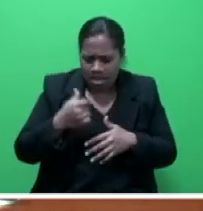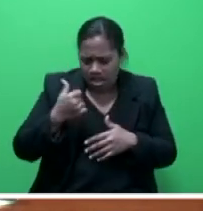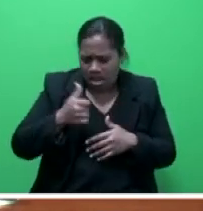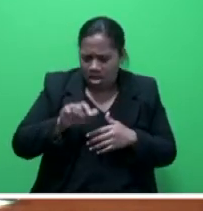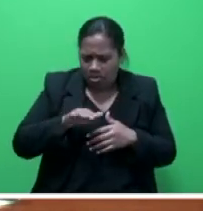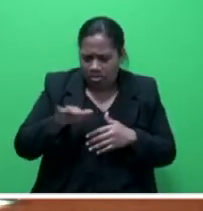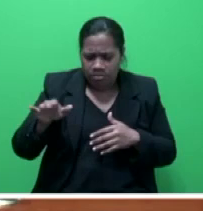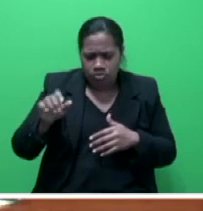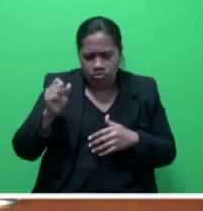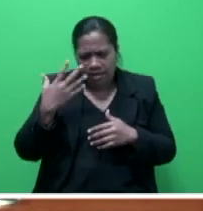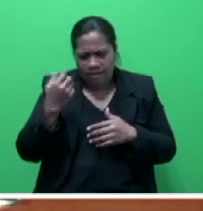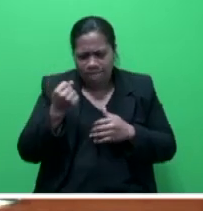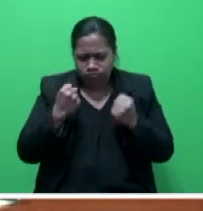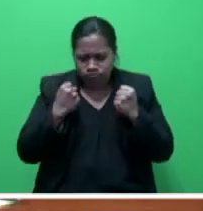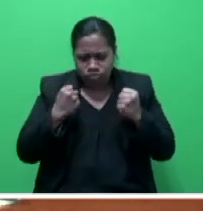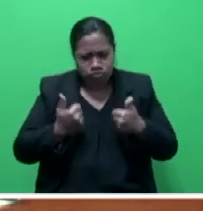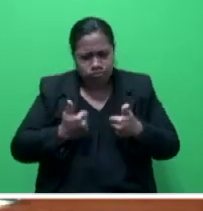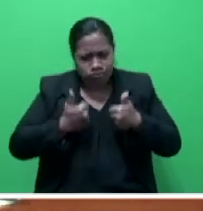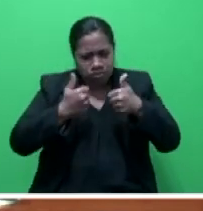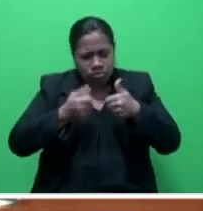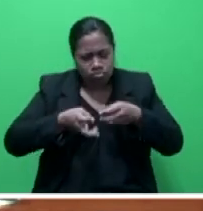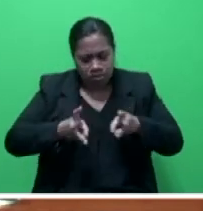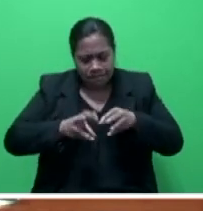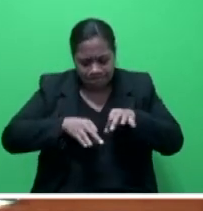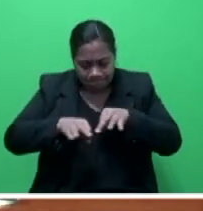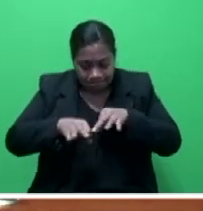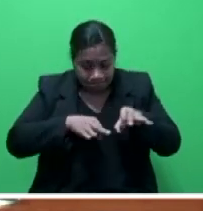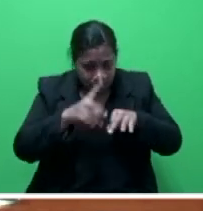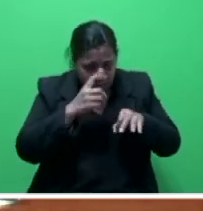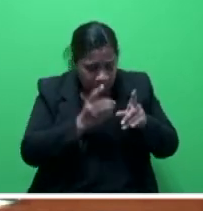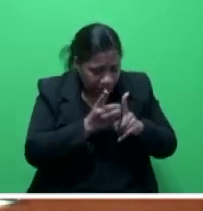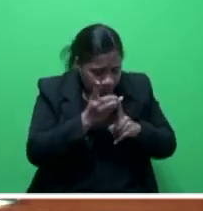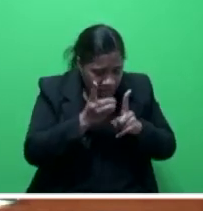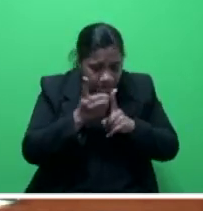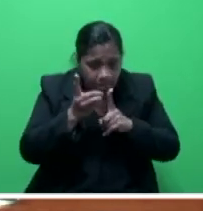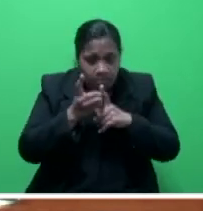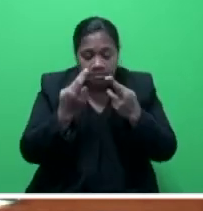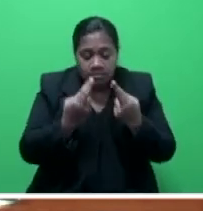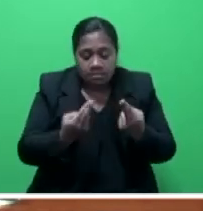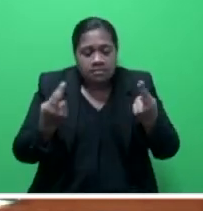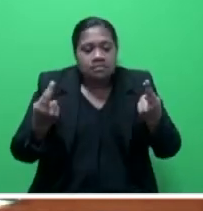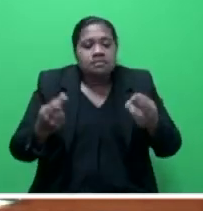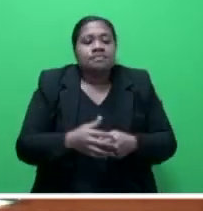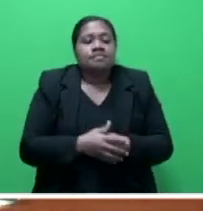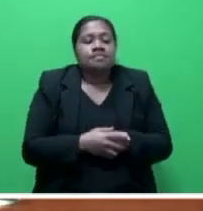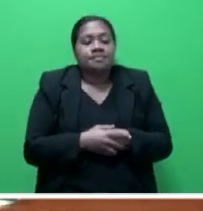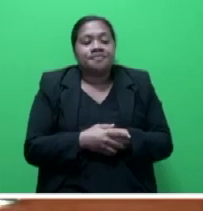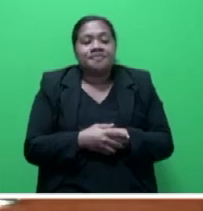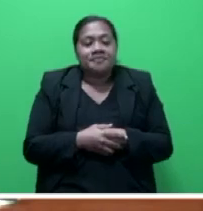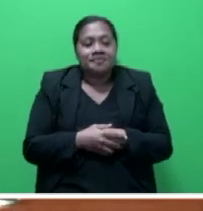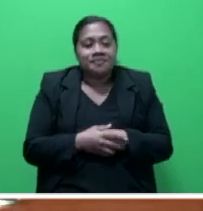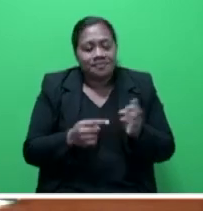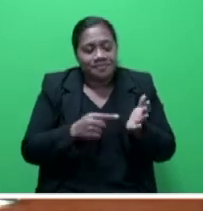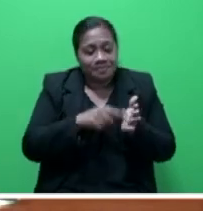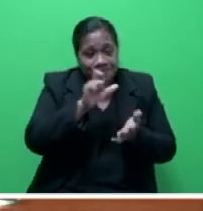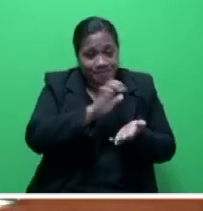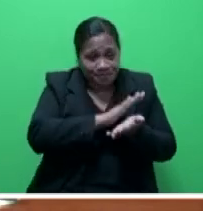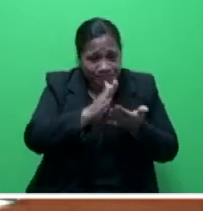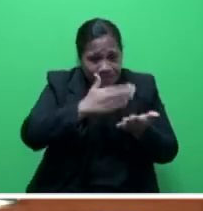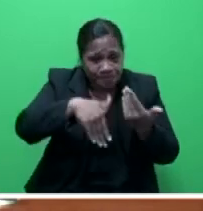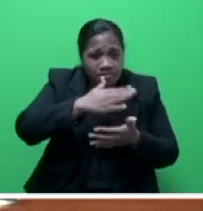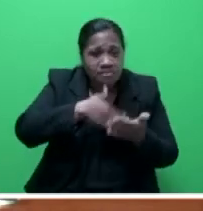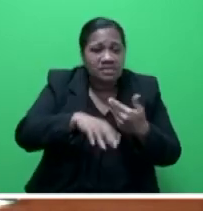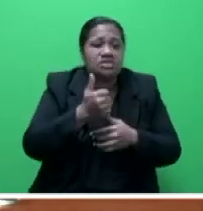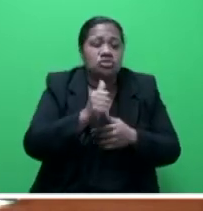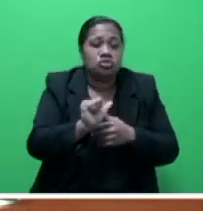way of planning and for developing resources to where the needs were located. For TC Herald, Mr. Speaker, the